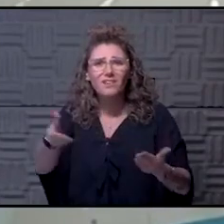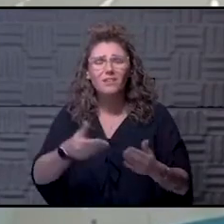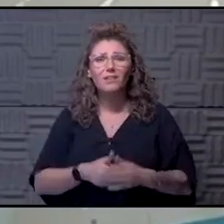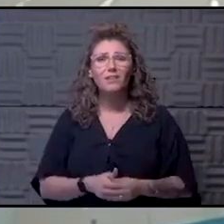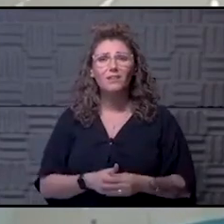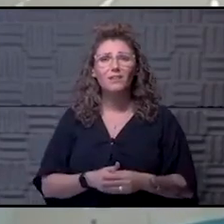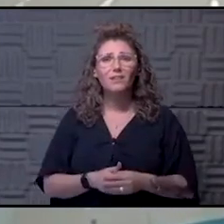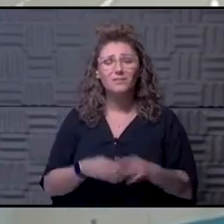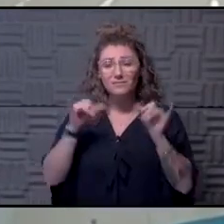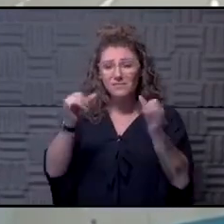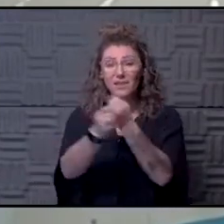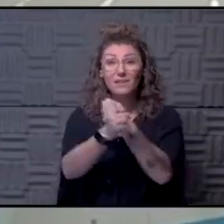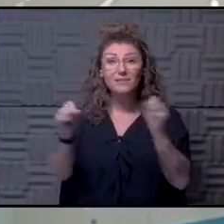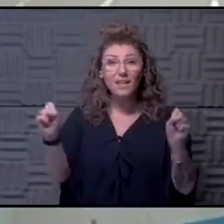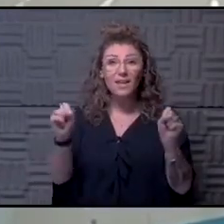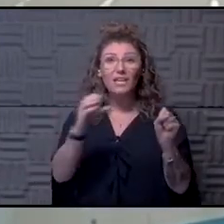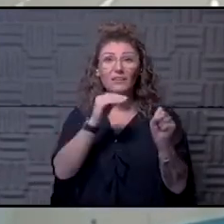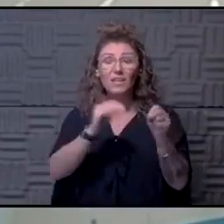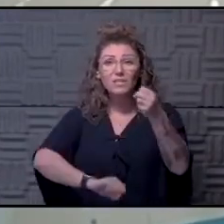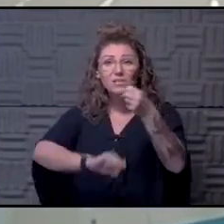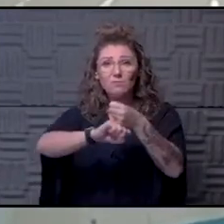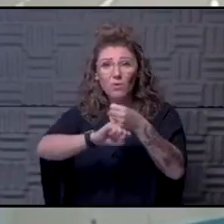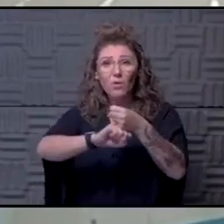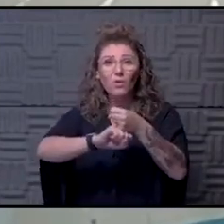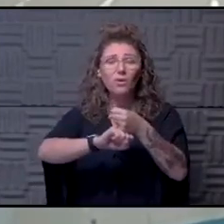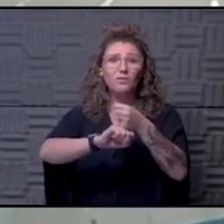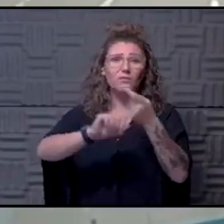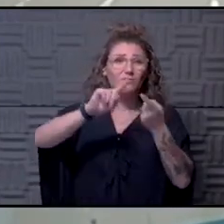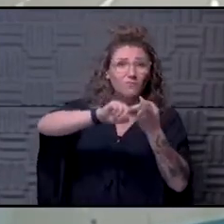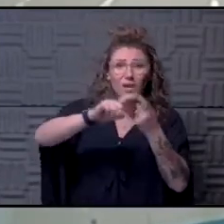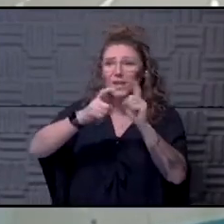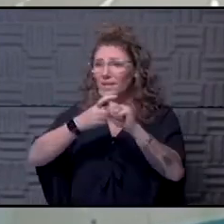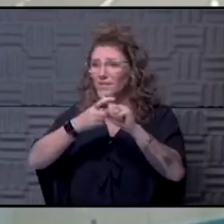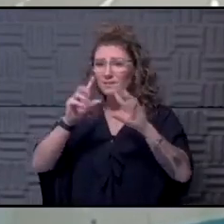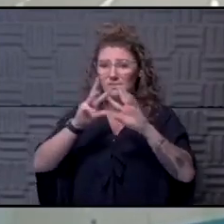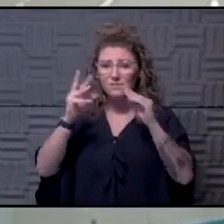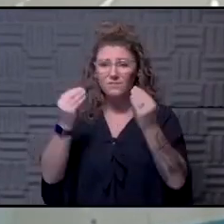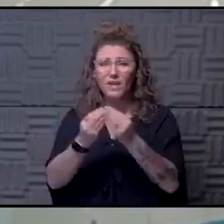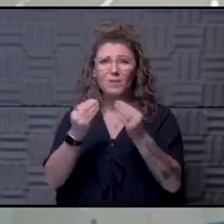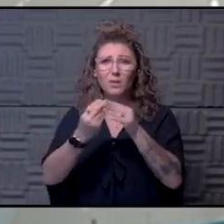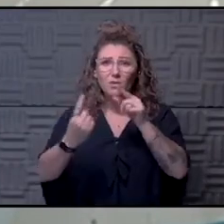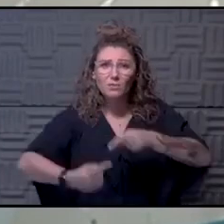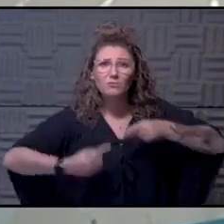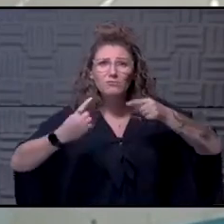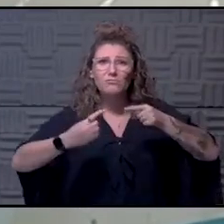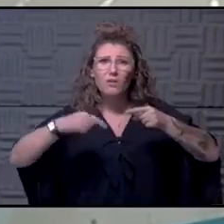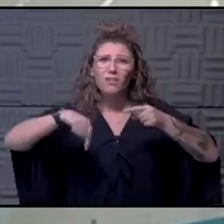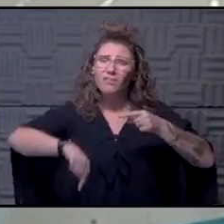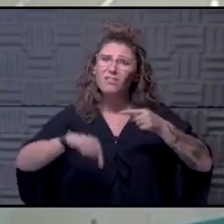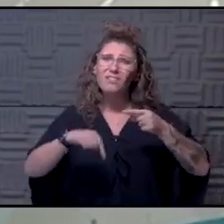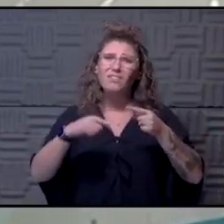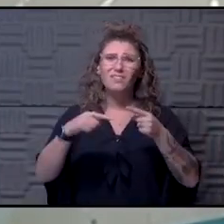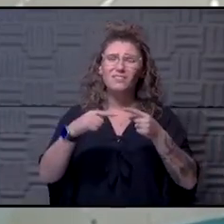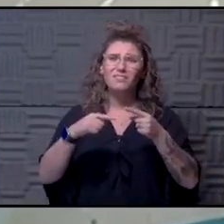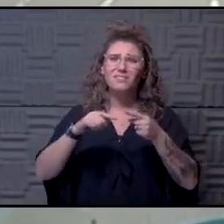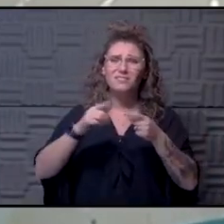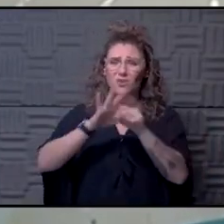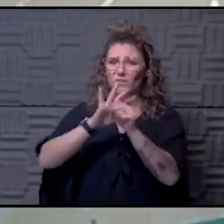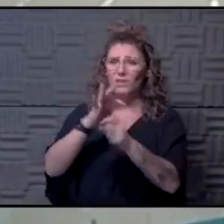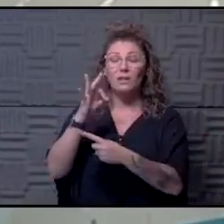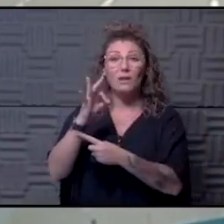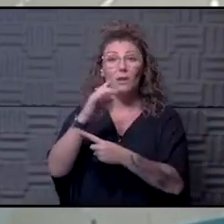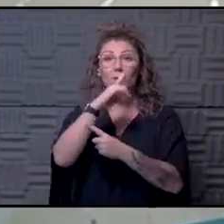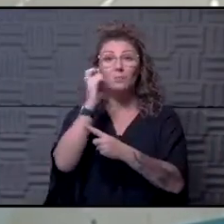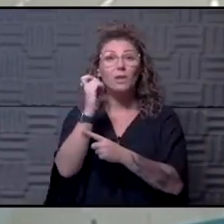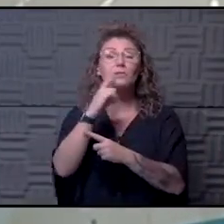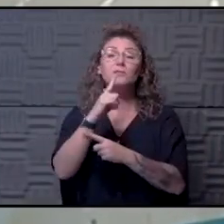just to stay safe and support, you know, friends and family that are fighting this battle because it definitely is